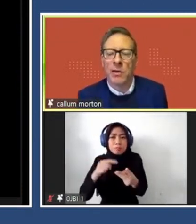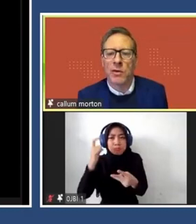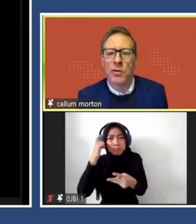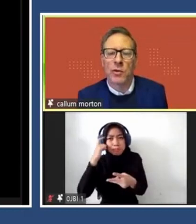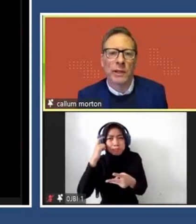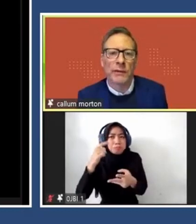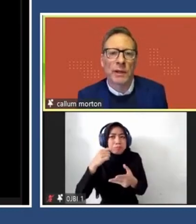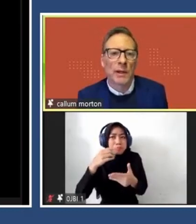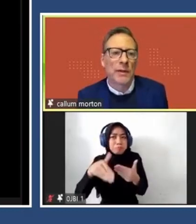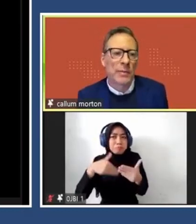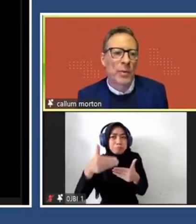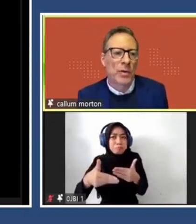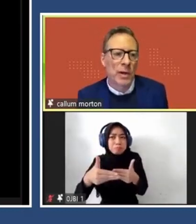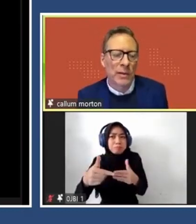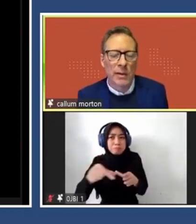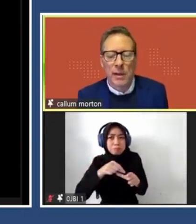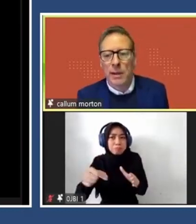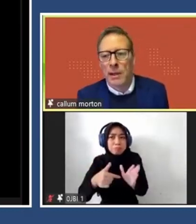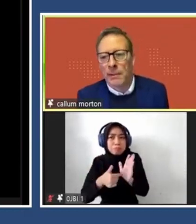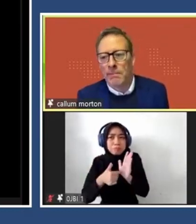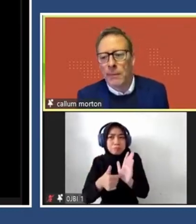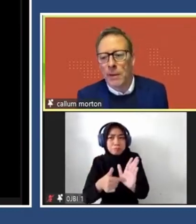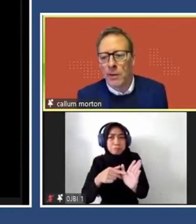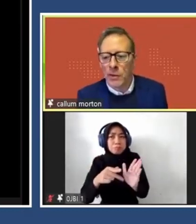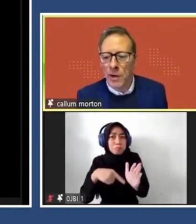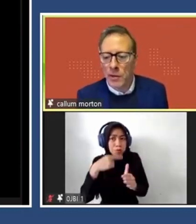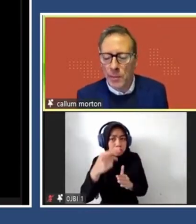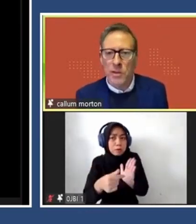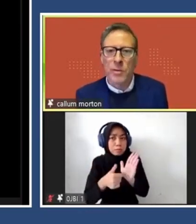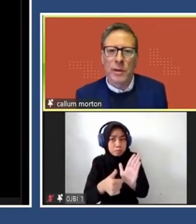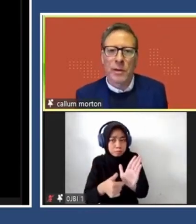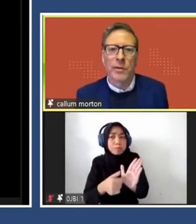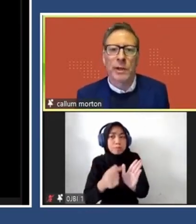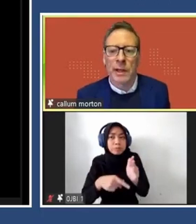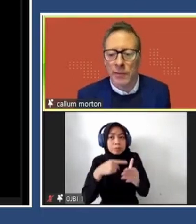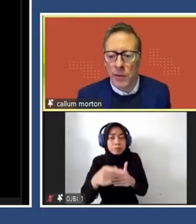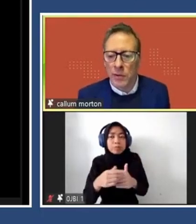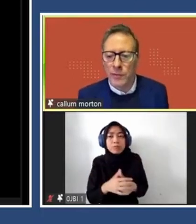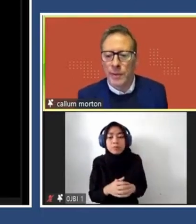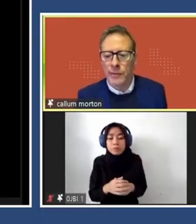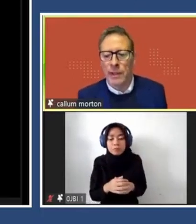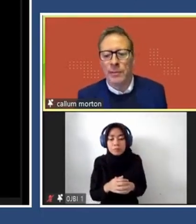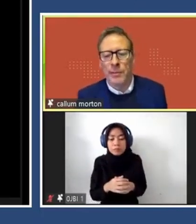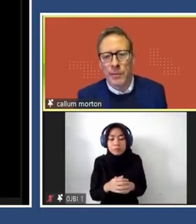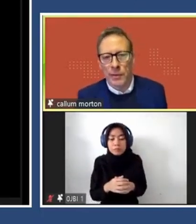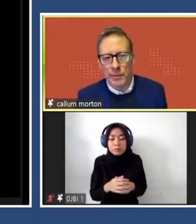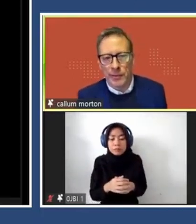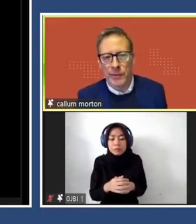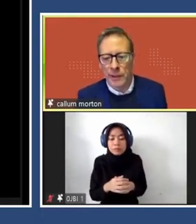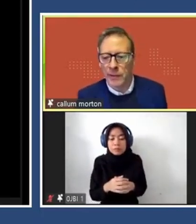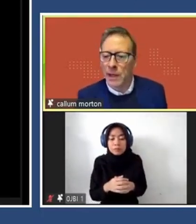in architecture to deliver these projects. Not design so much, certainly they're involved, but